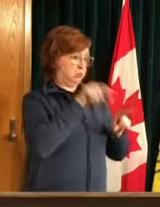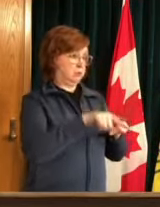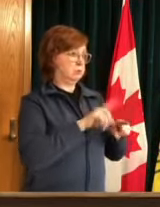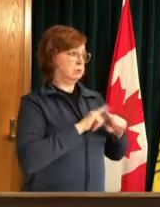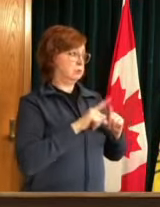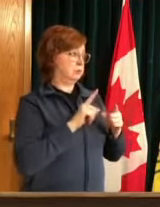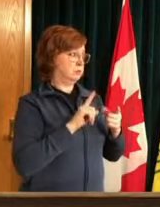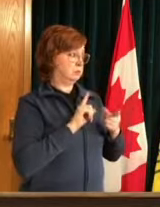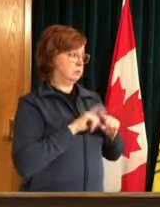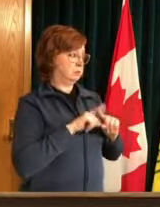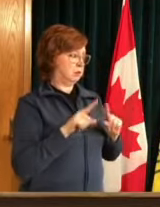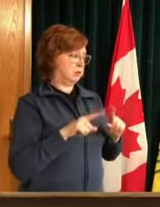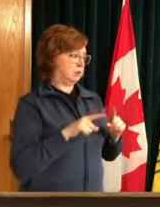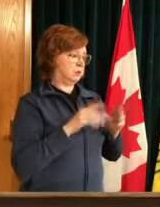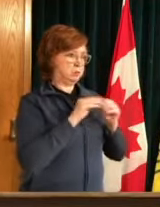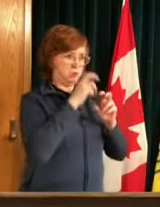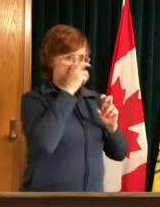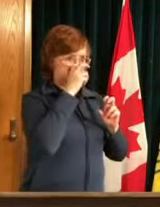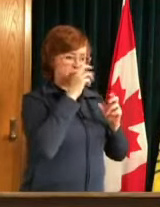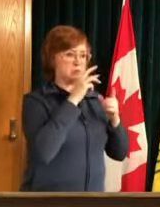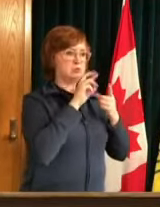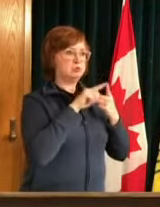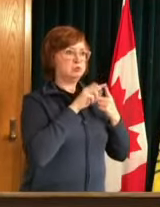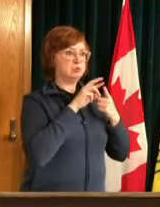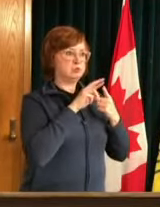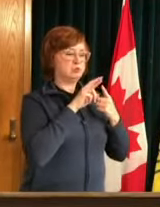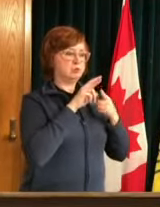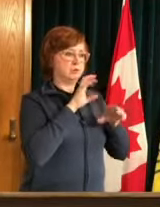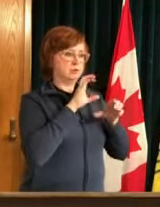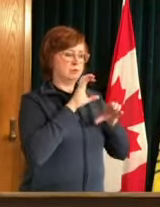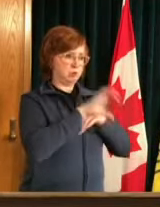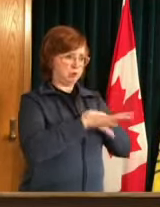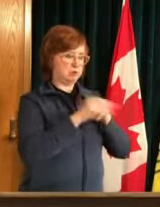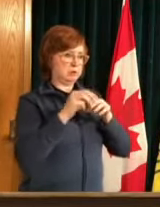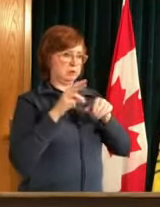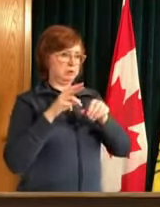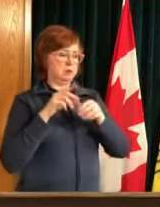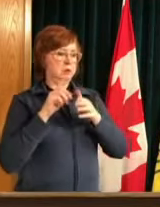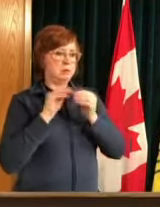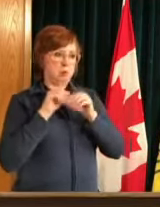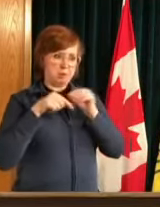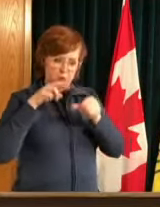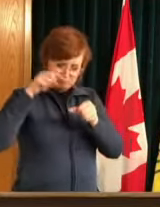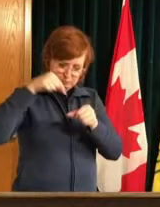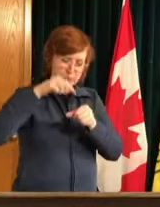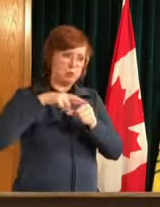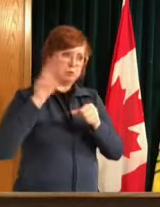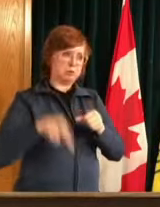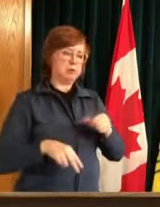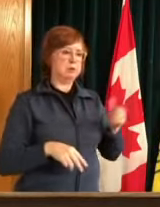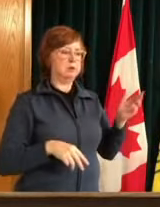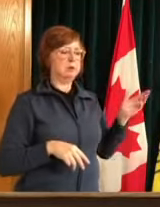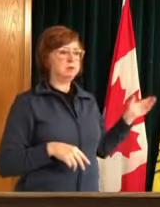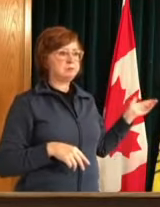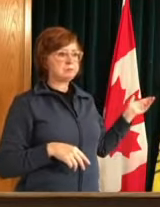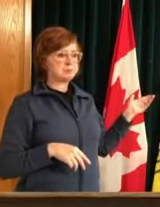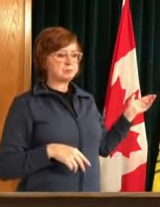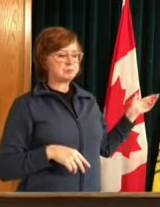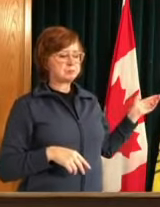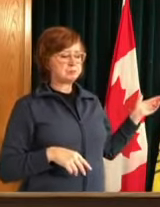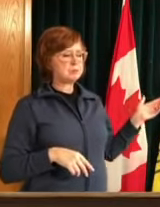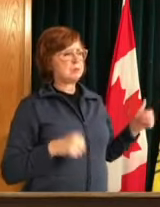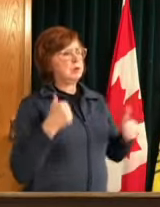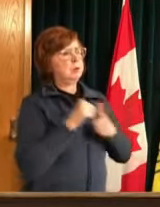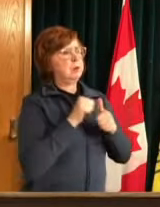well i think it's dr shahab that indicated earlier the the cases and it's early early days where we peaked last